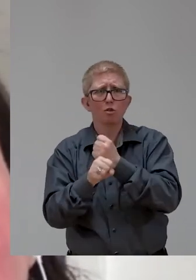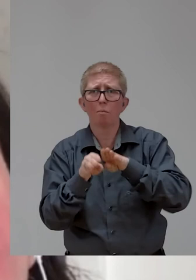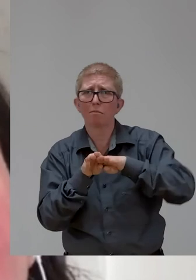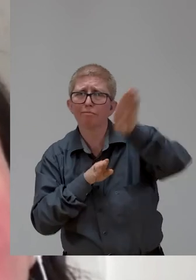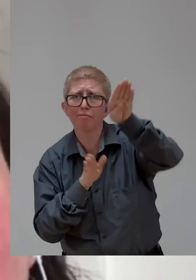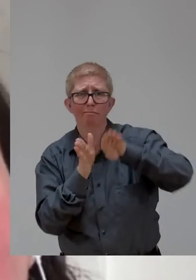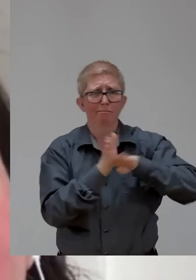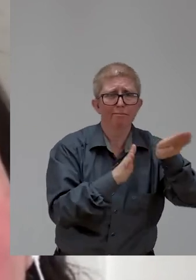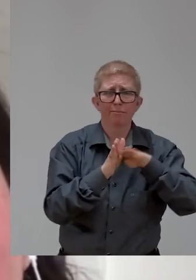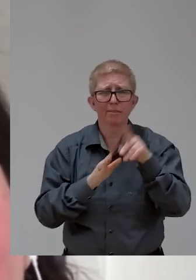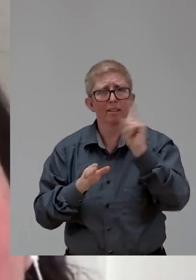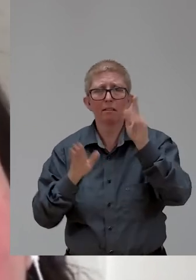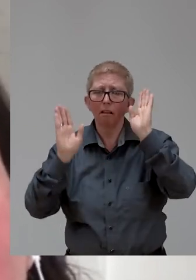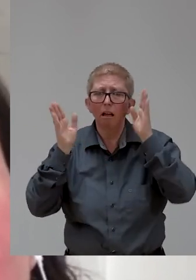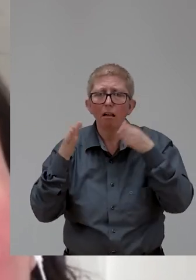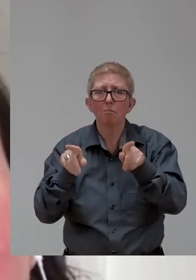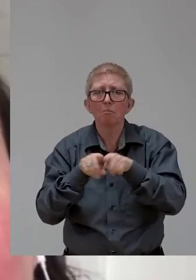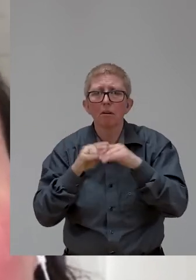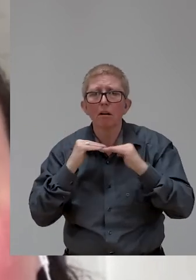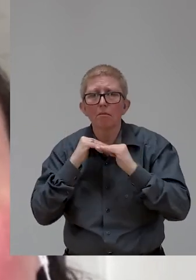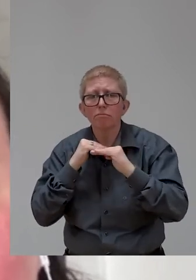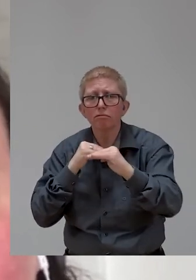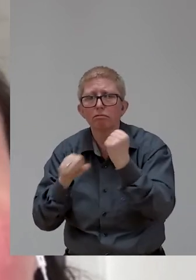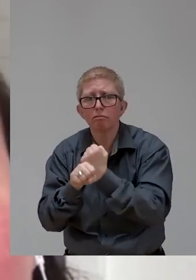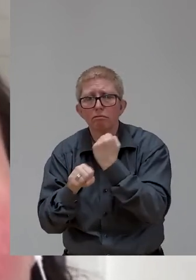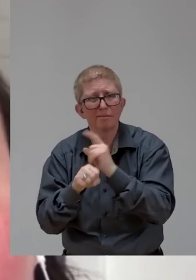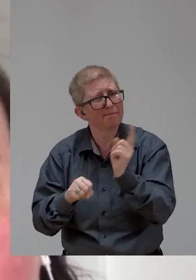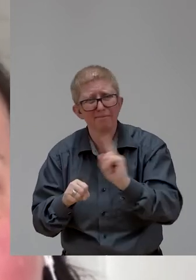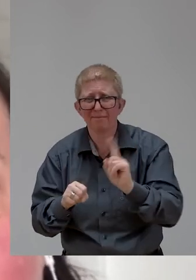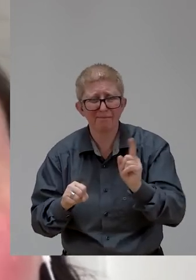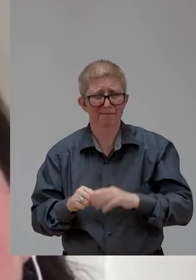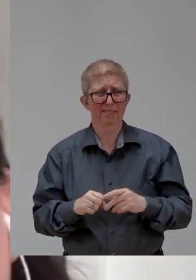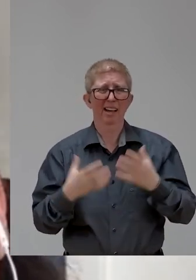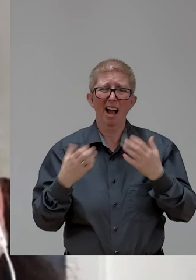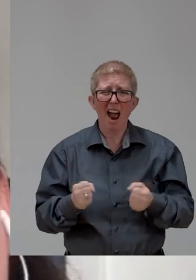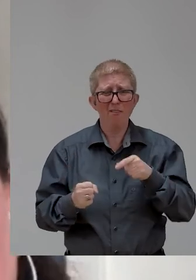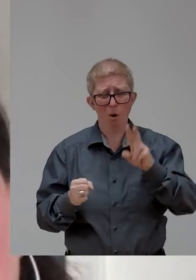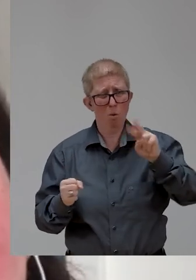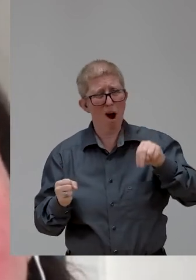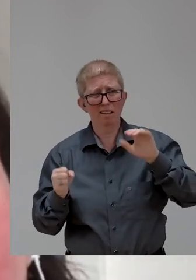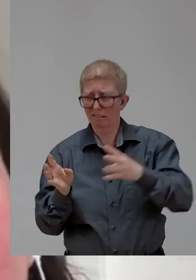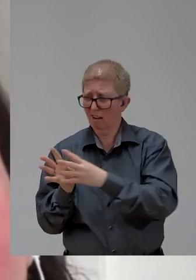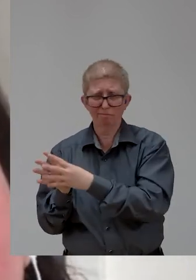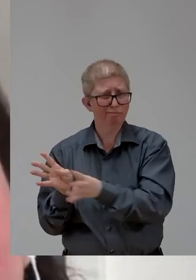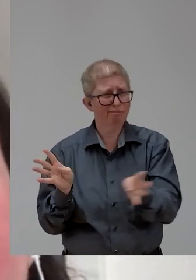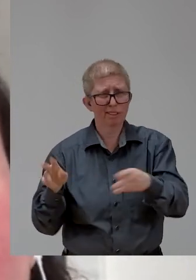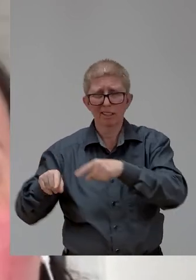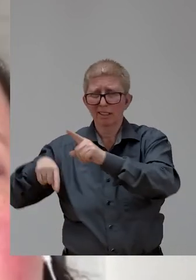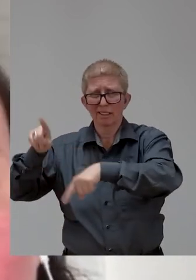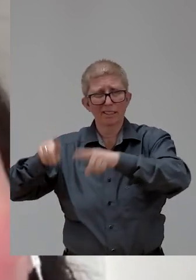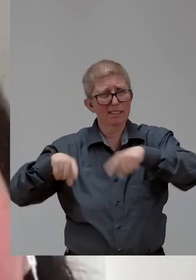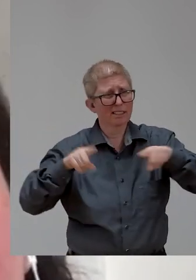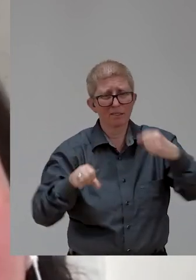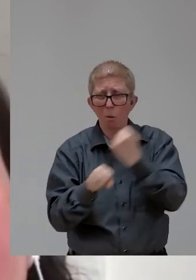issues, but there's also different types of jobs, even at the UN daily, whether you're a member state or a civil society member or